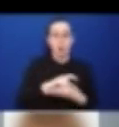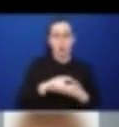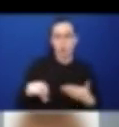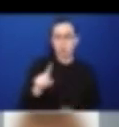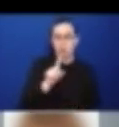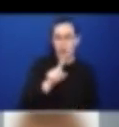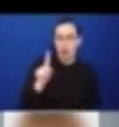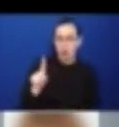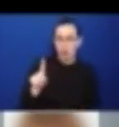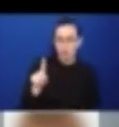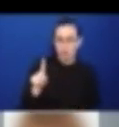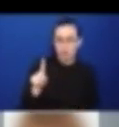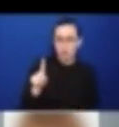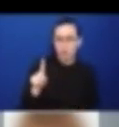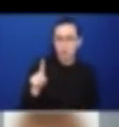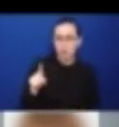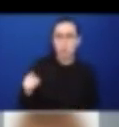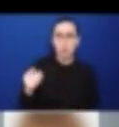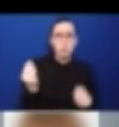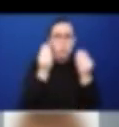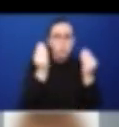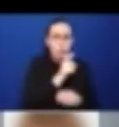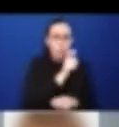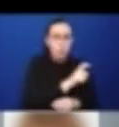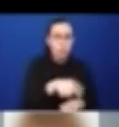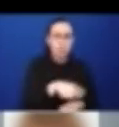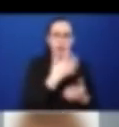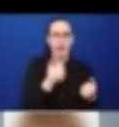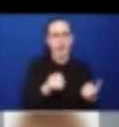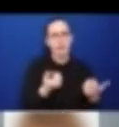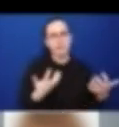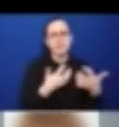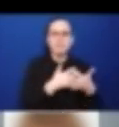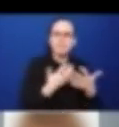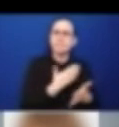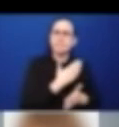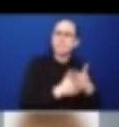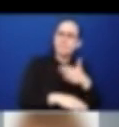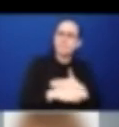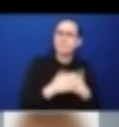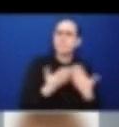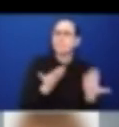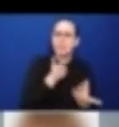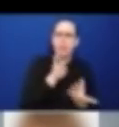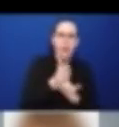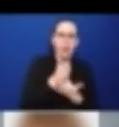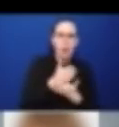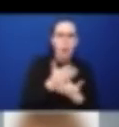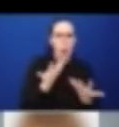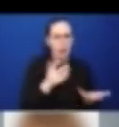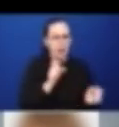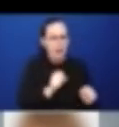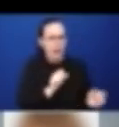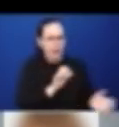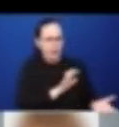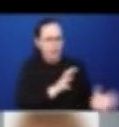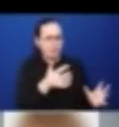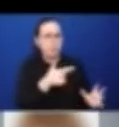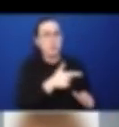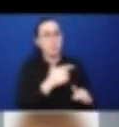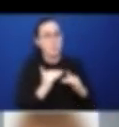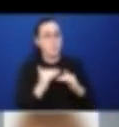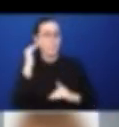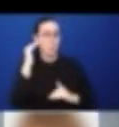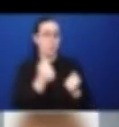special needs and students at risk may require additional supports. This article, this the text that related to this